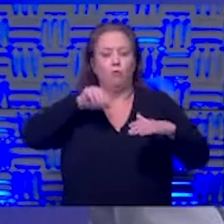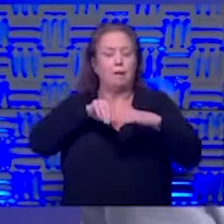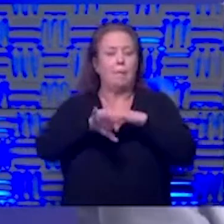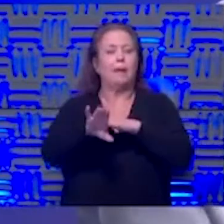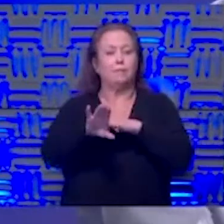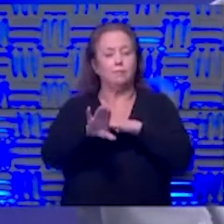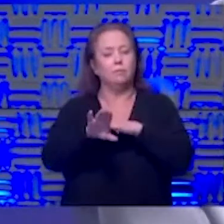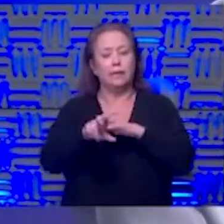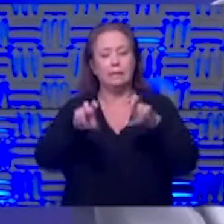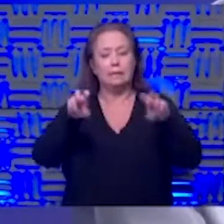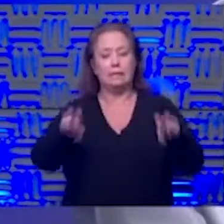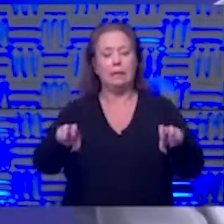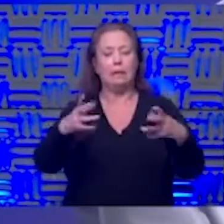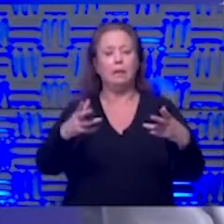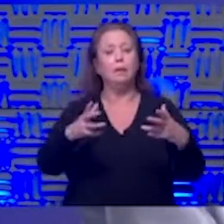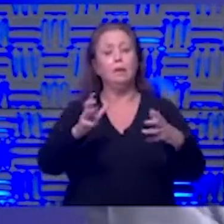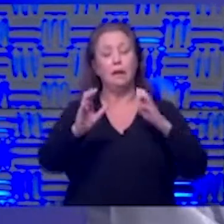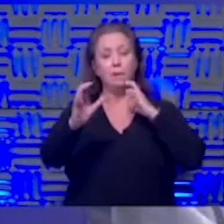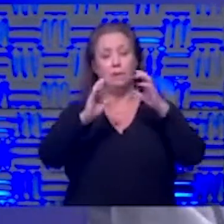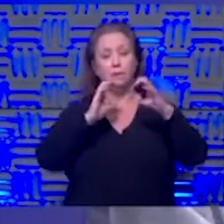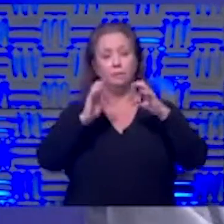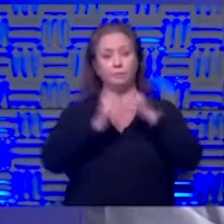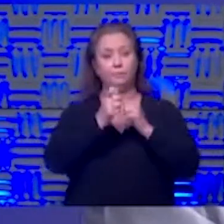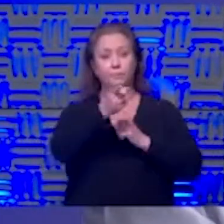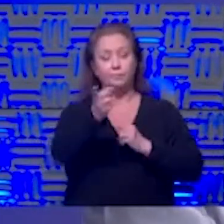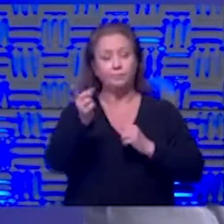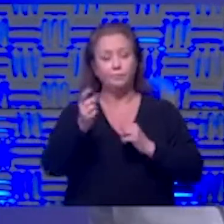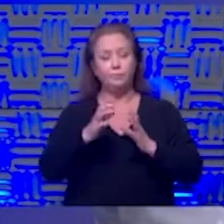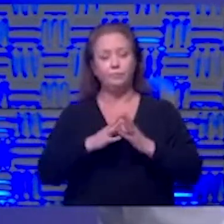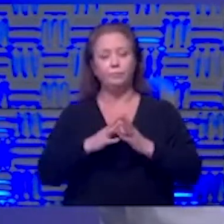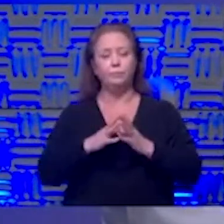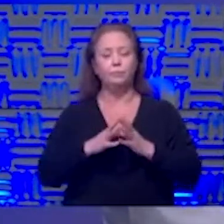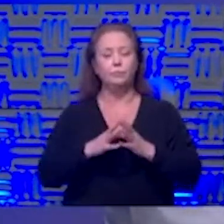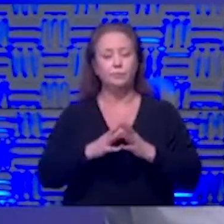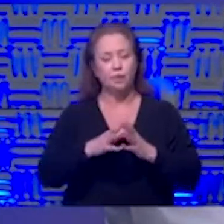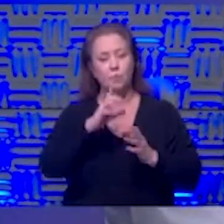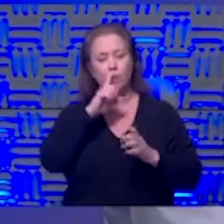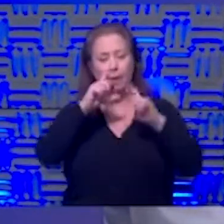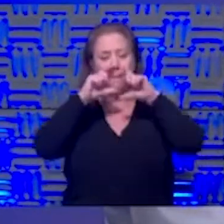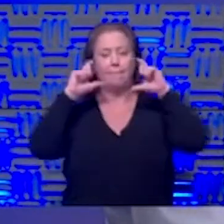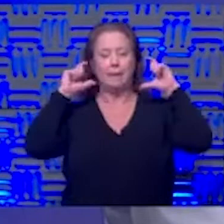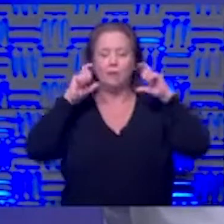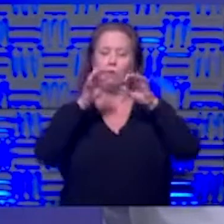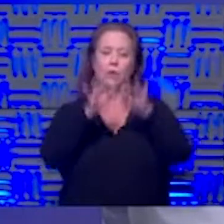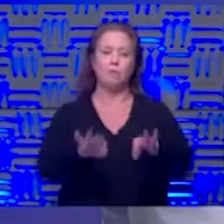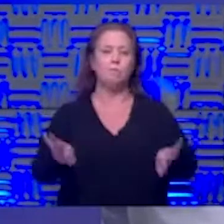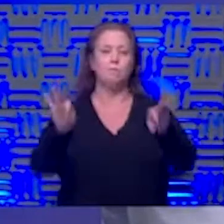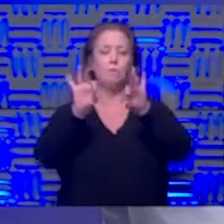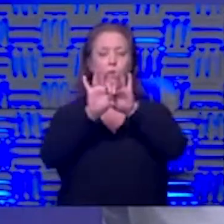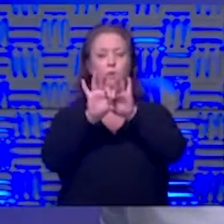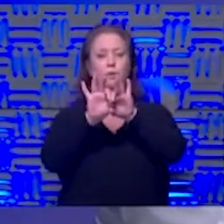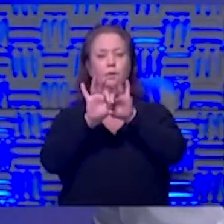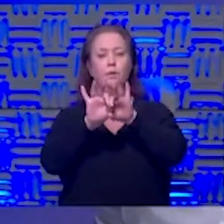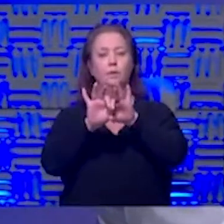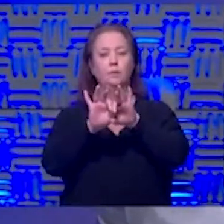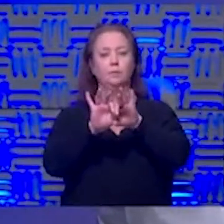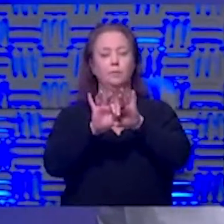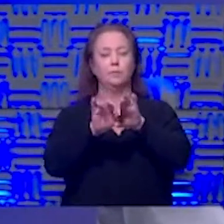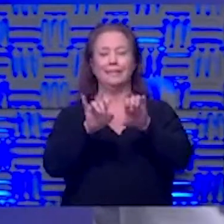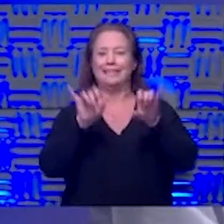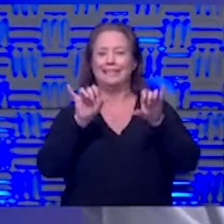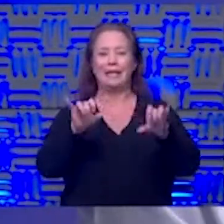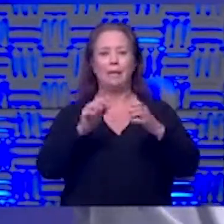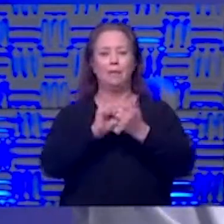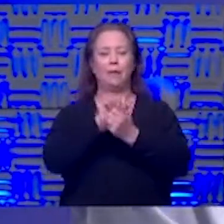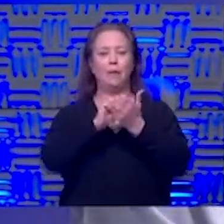by and sitting to have a conversation so we really you know masks are going to be important in those settings as well same with